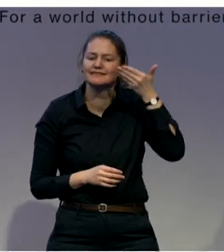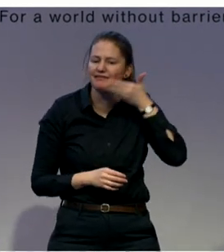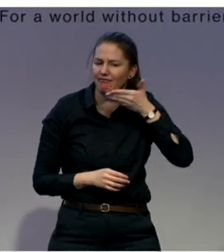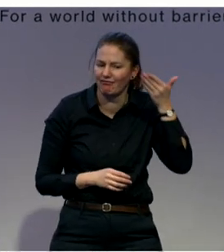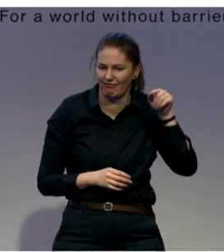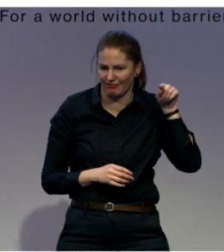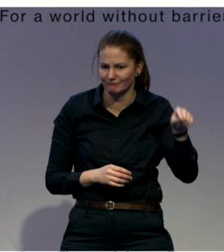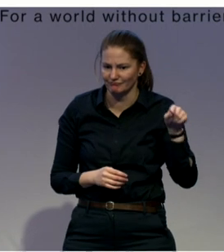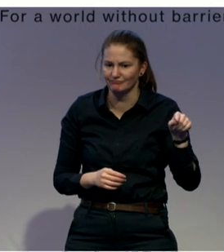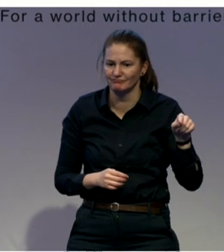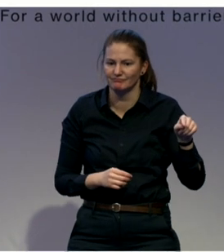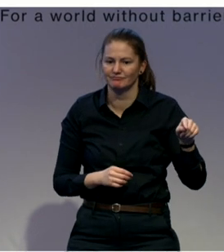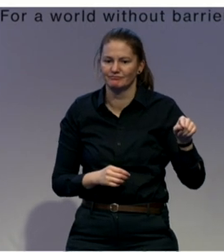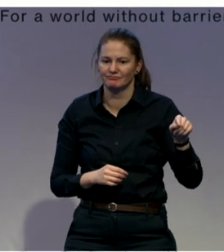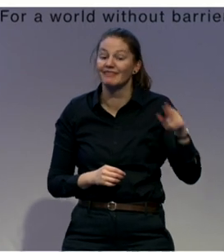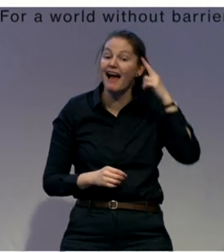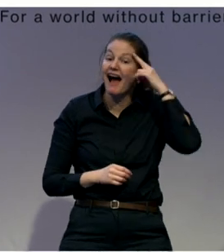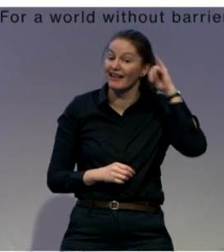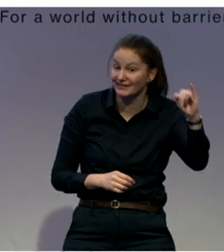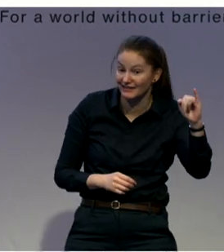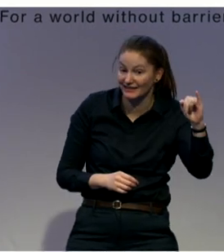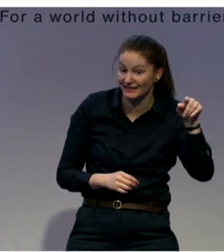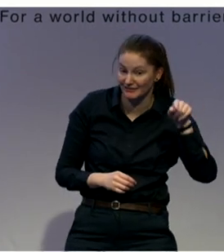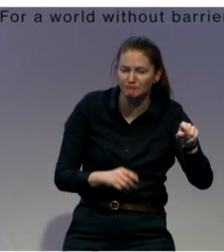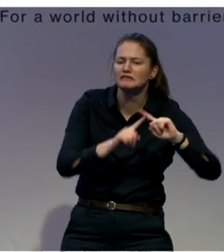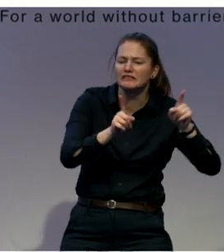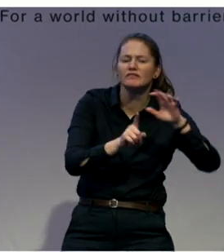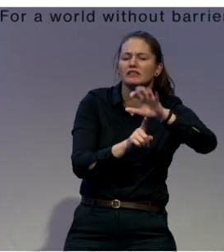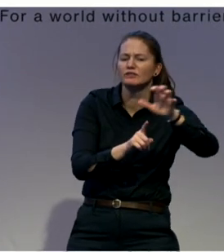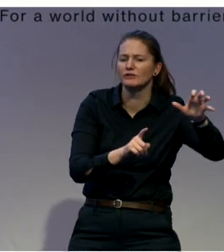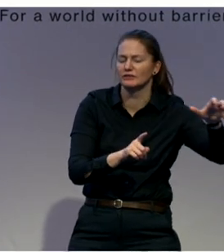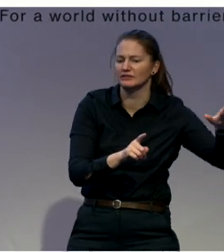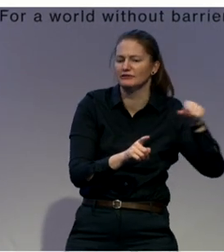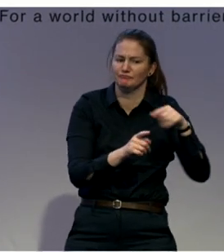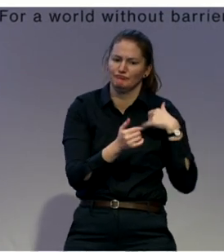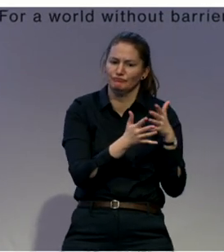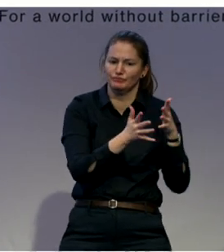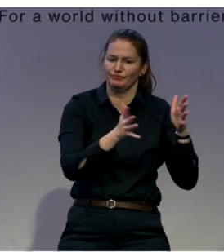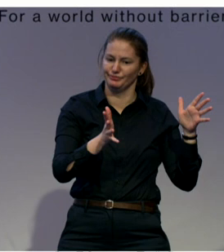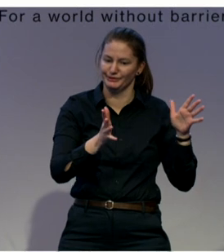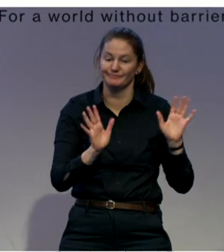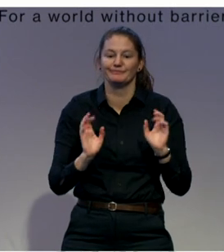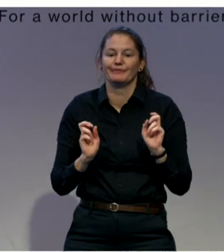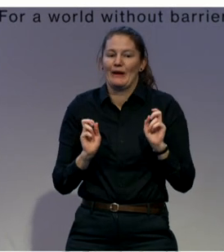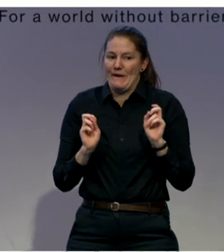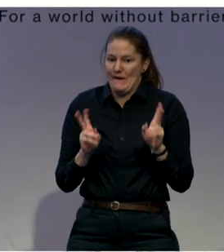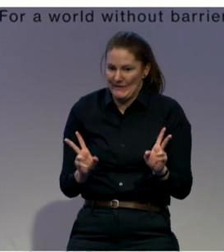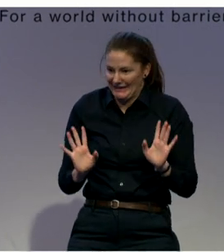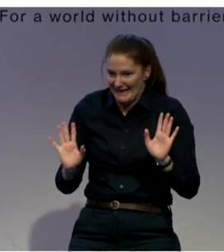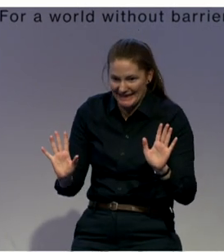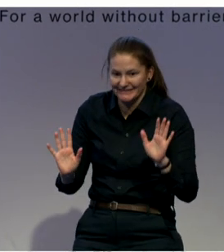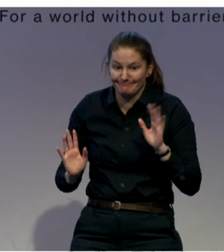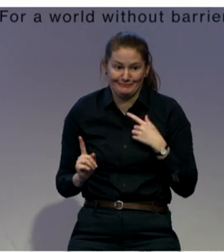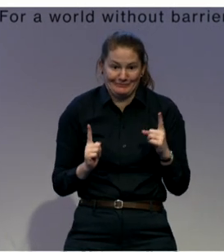I just want to mention at the end, four cross-cutting considerations. And one is respect all children's rights.